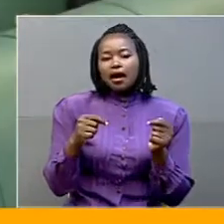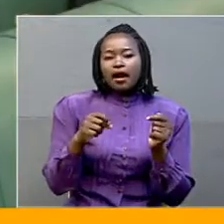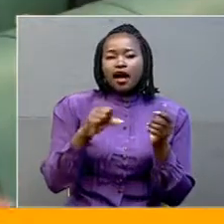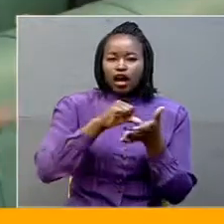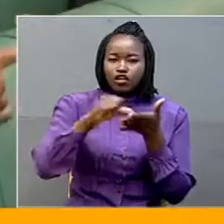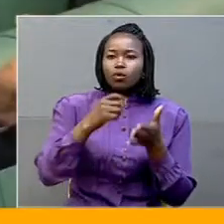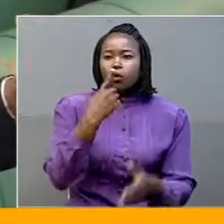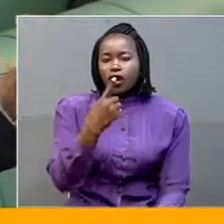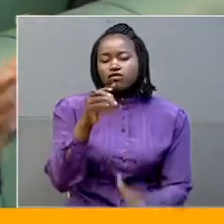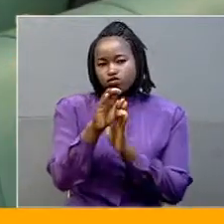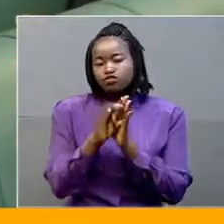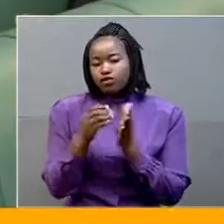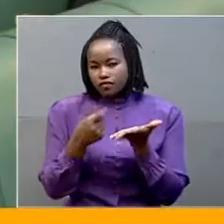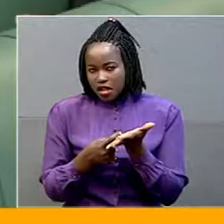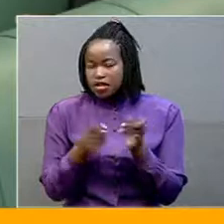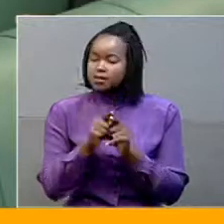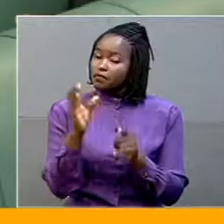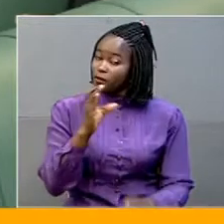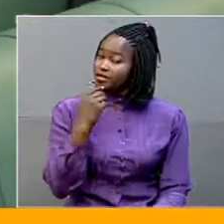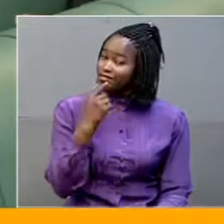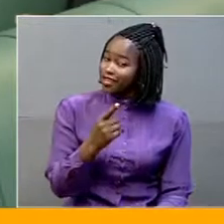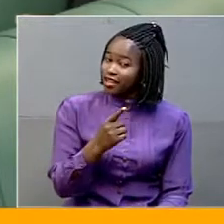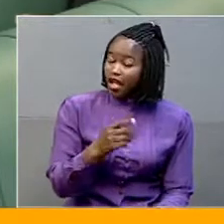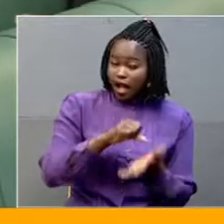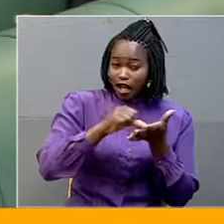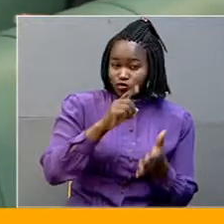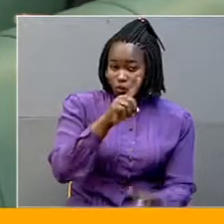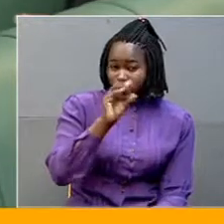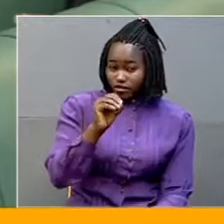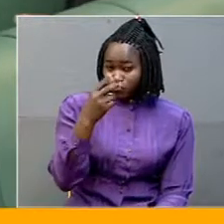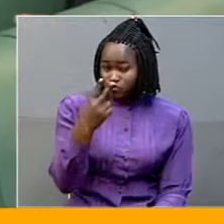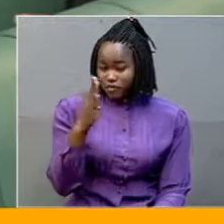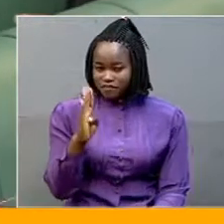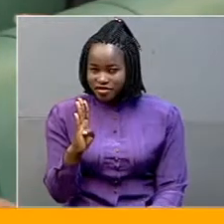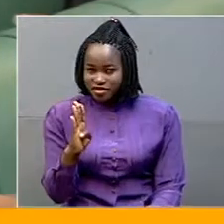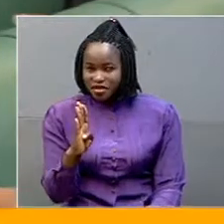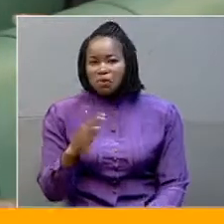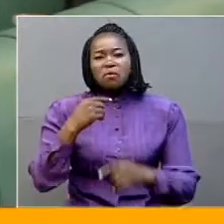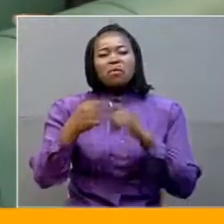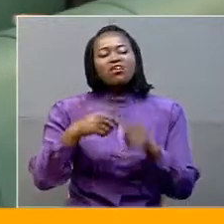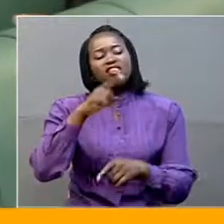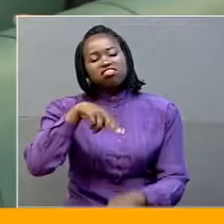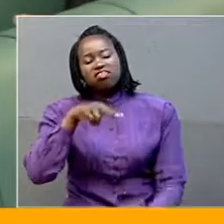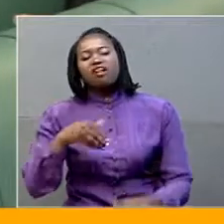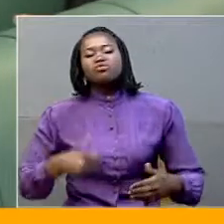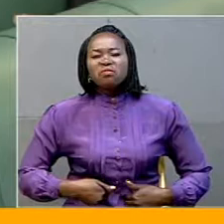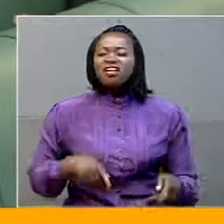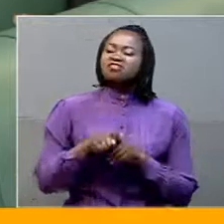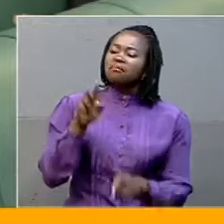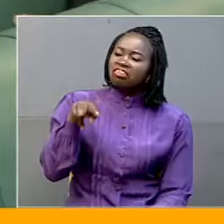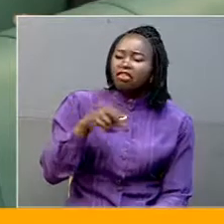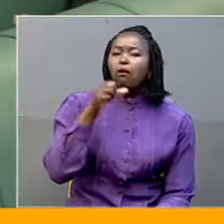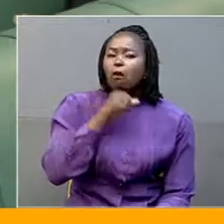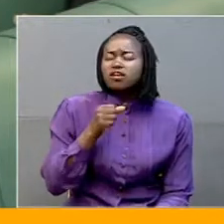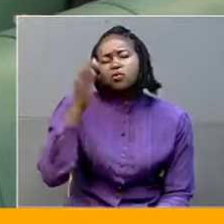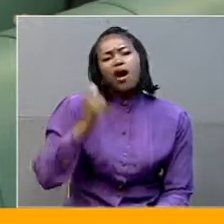Uganda. The committee also argues that Article 102b of the Constitution has the effect of marginalization against the youth and elderly by limiting